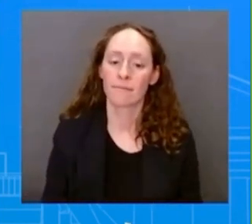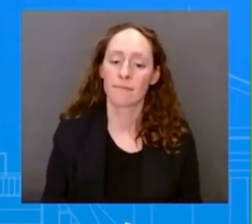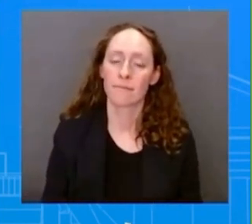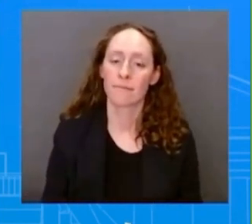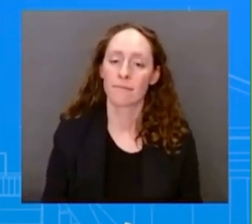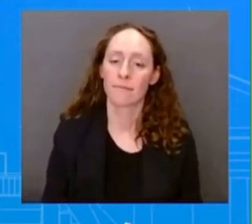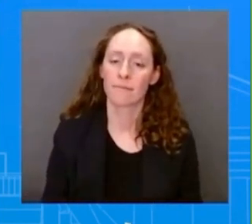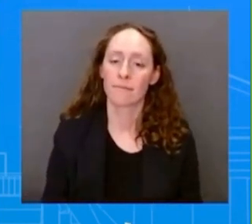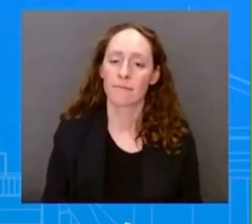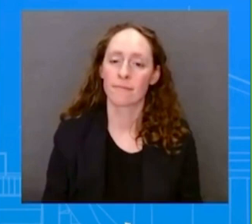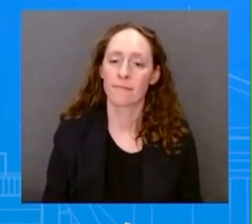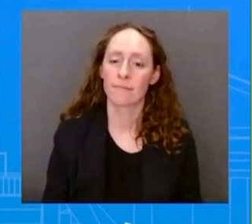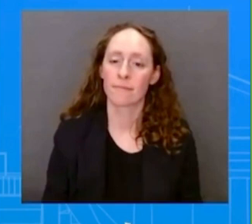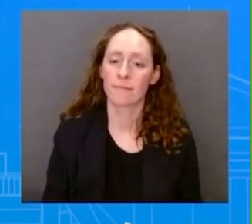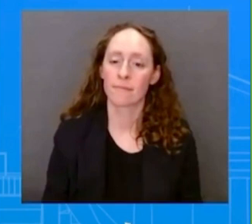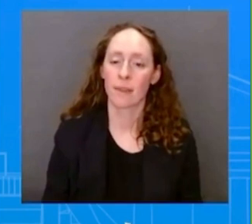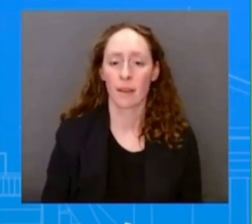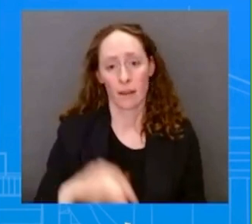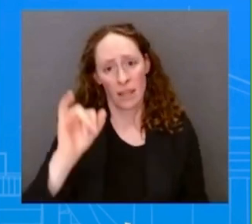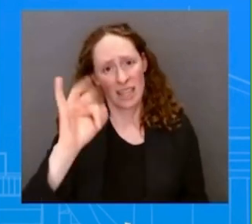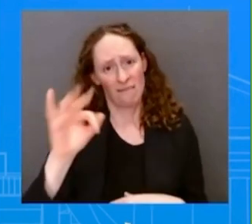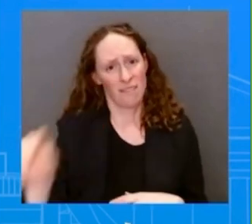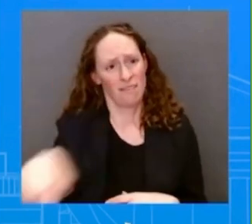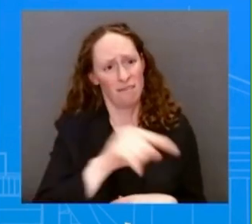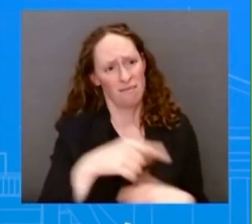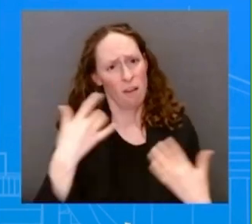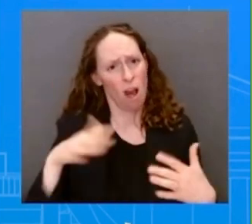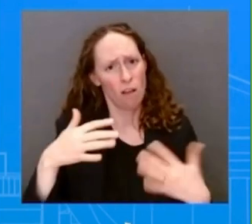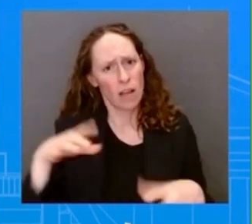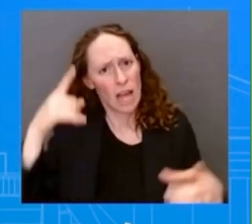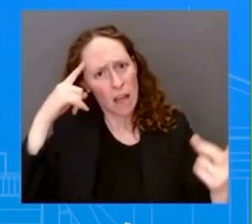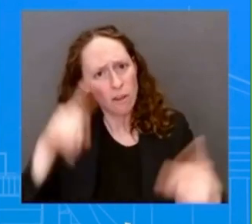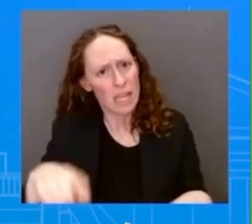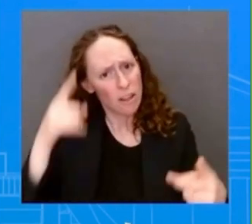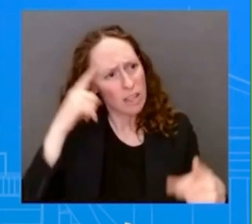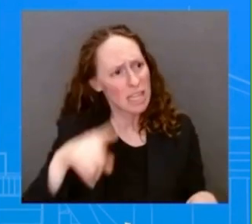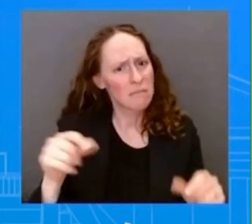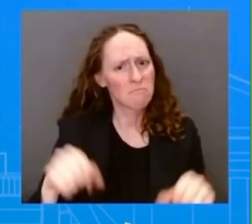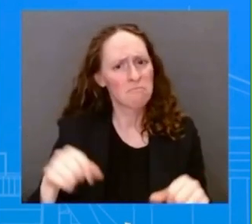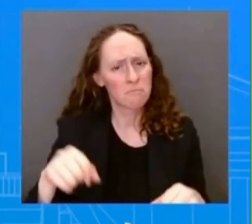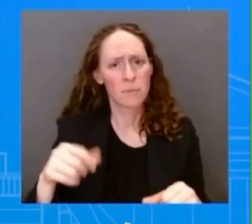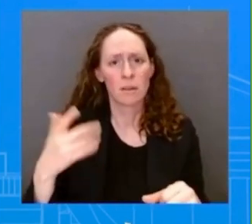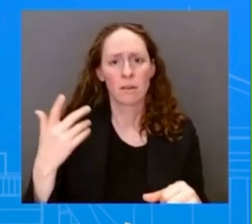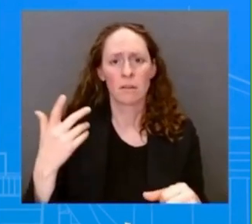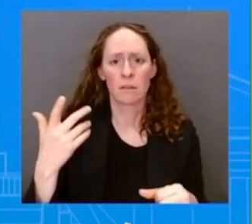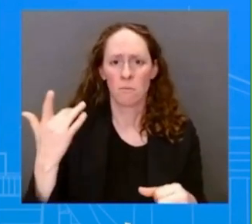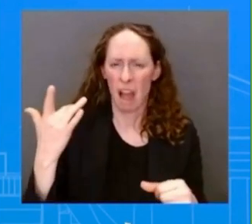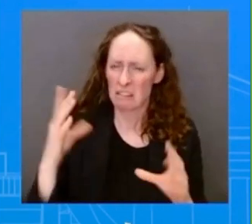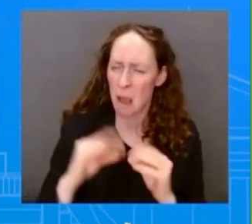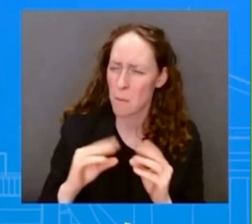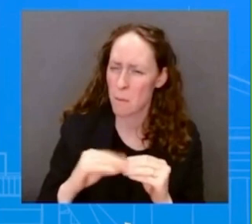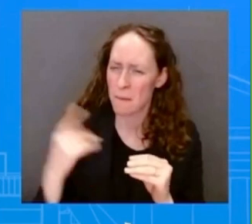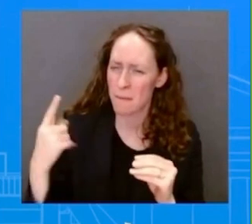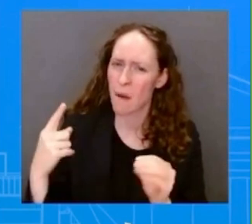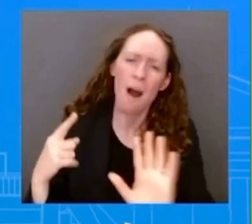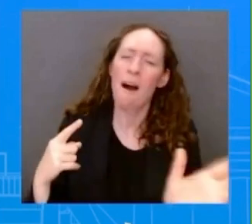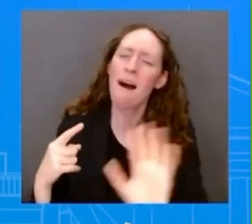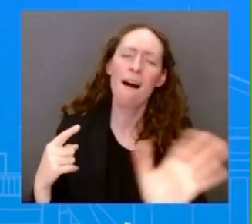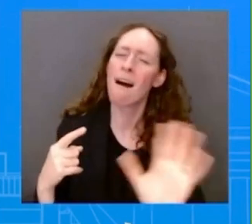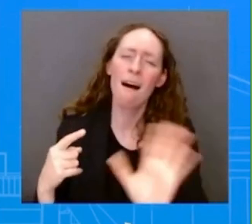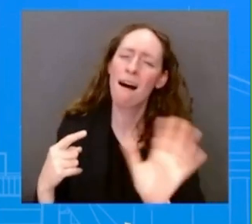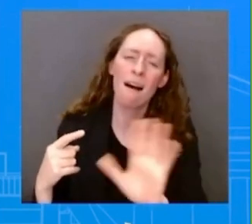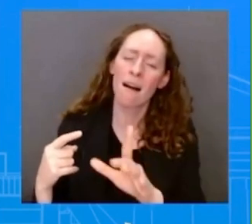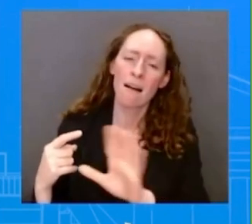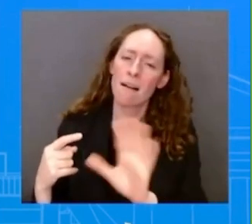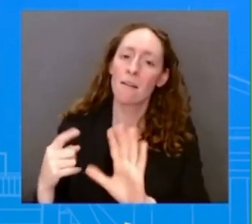I mean, the summits are valuable because democracies around the world are facing unique challenges. And sometimes they don't get the answers